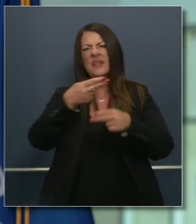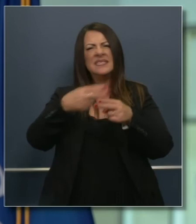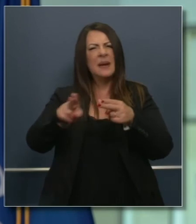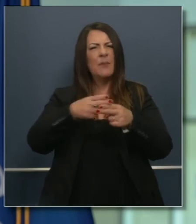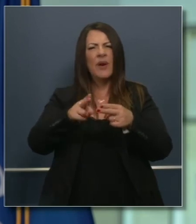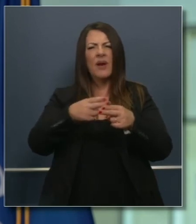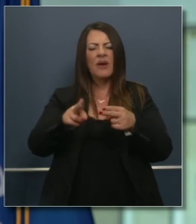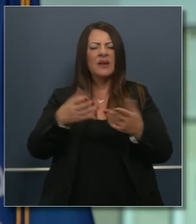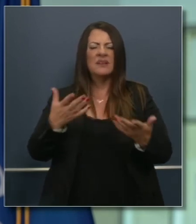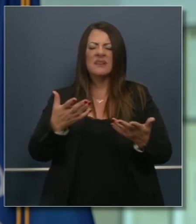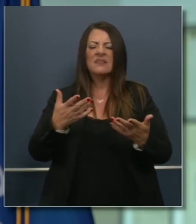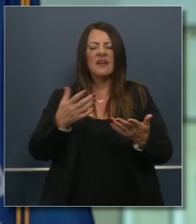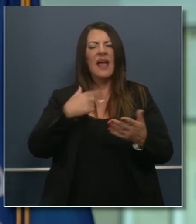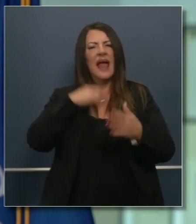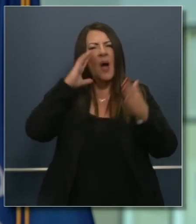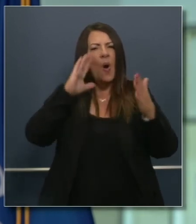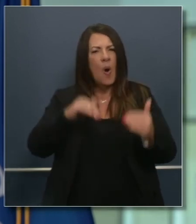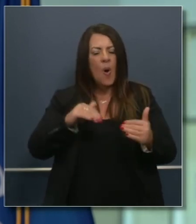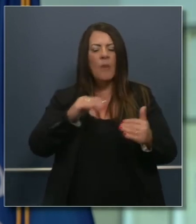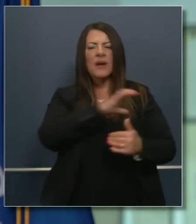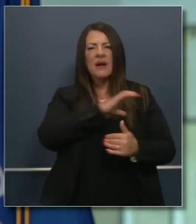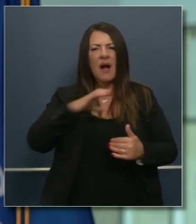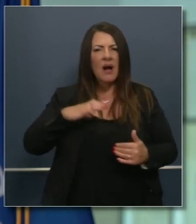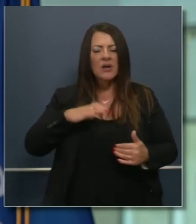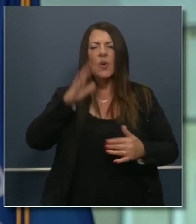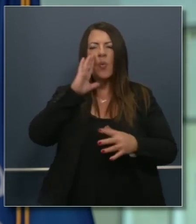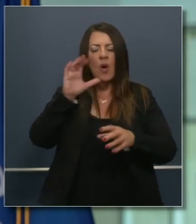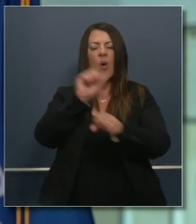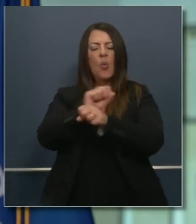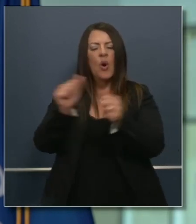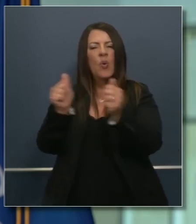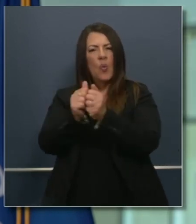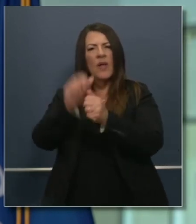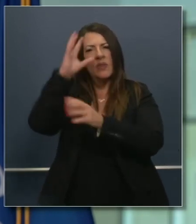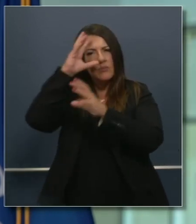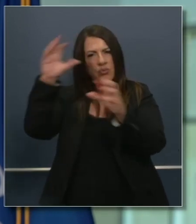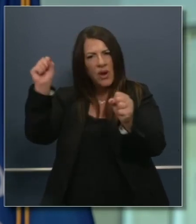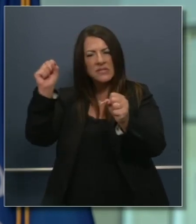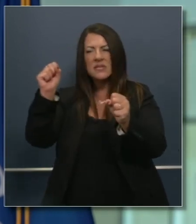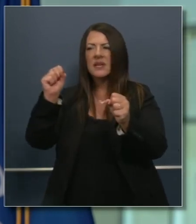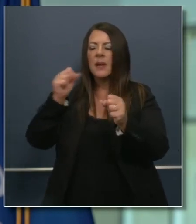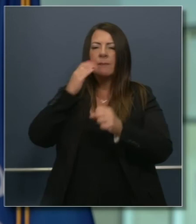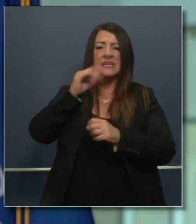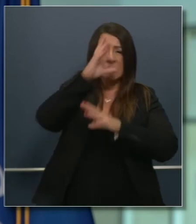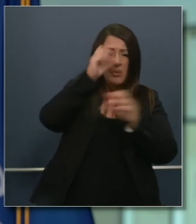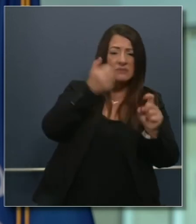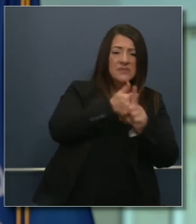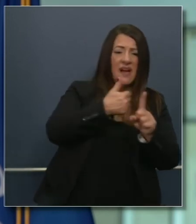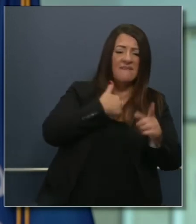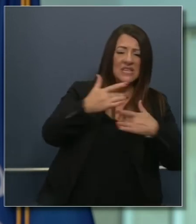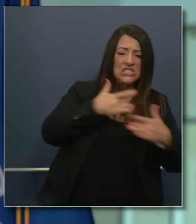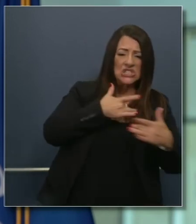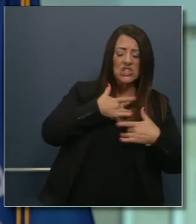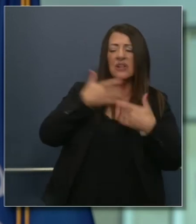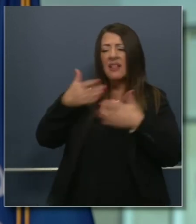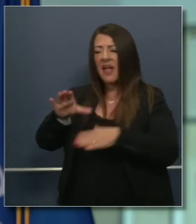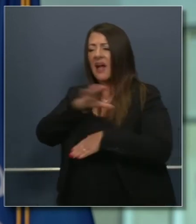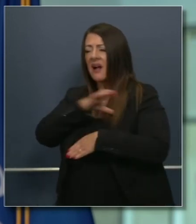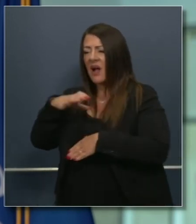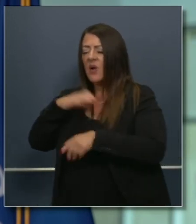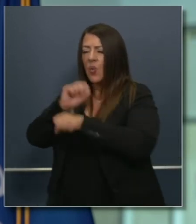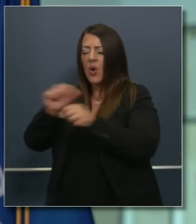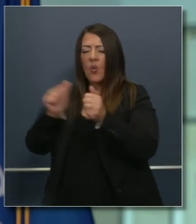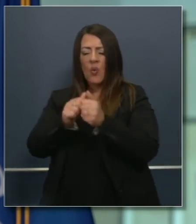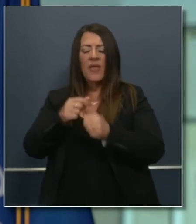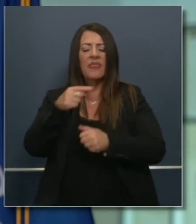hope cooler heads will prevail. I hope Congress will work with the President to address his concerns and work together to build